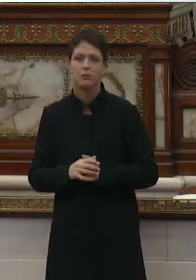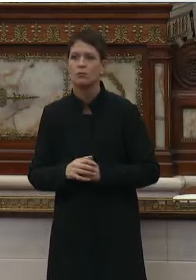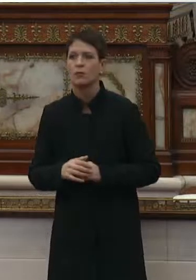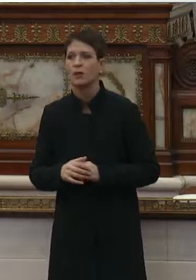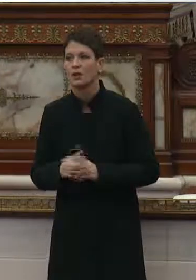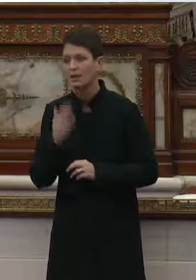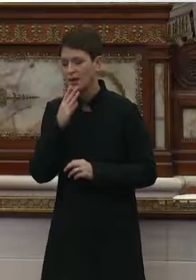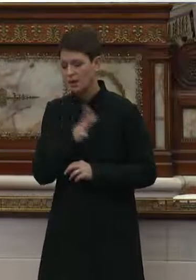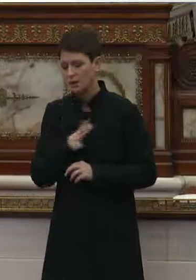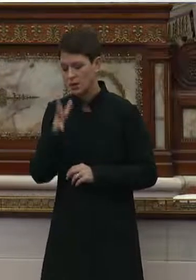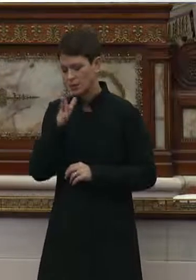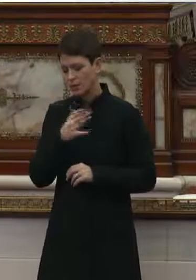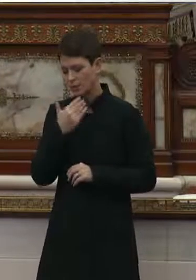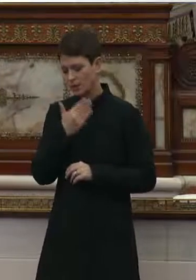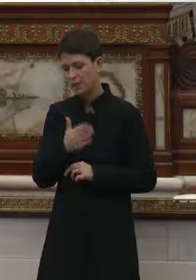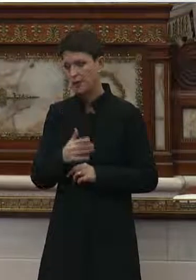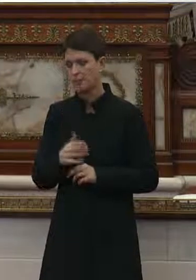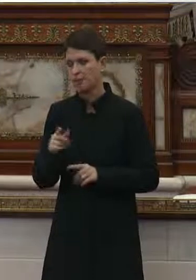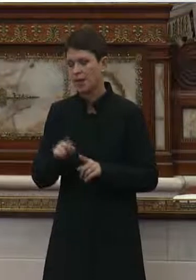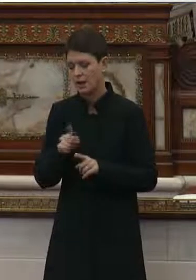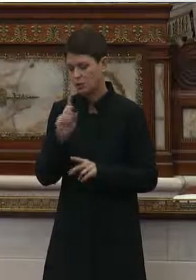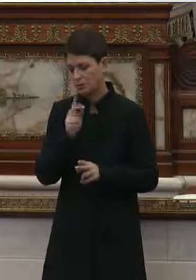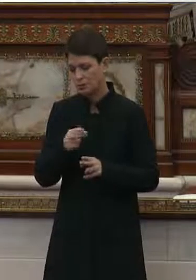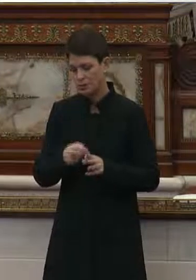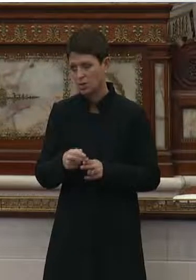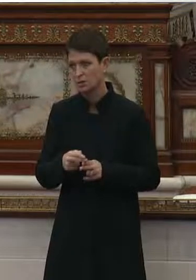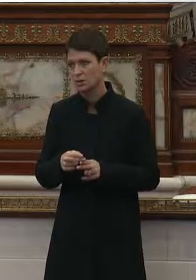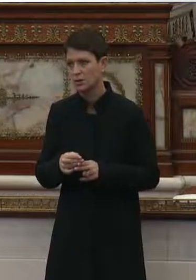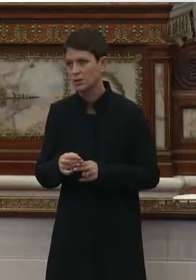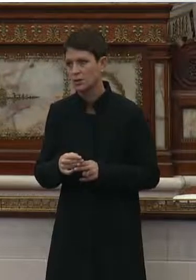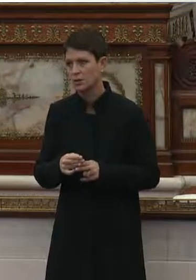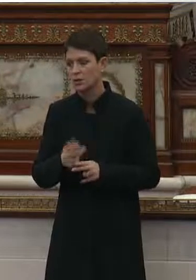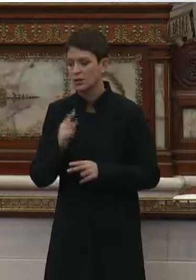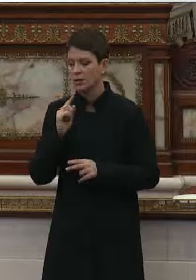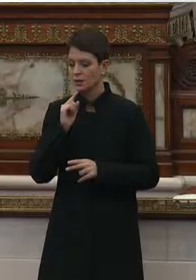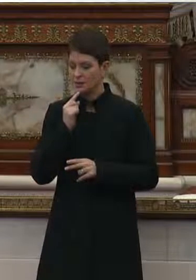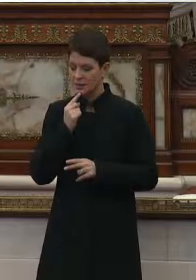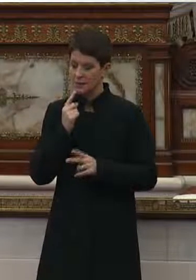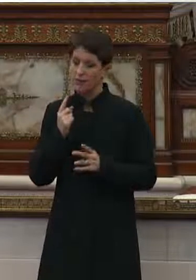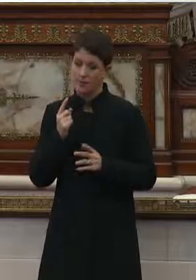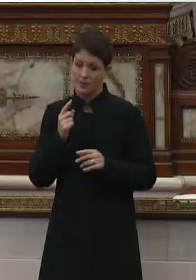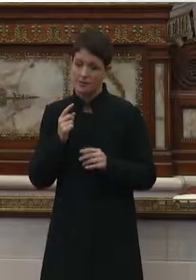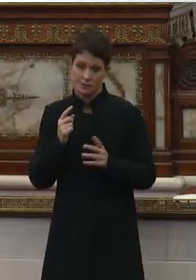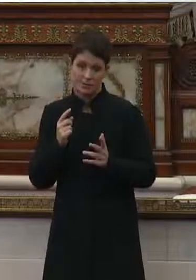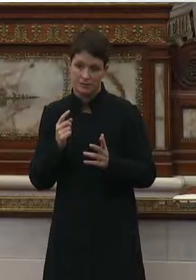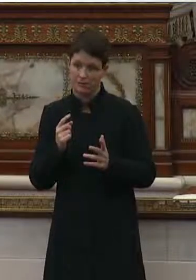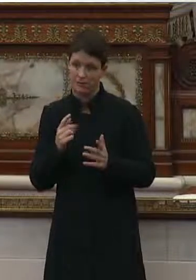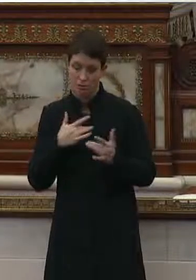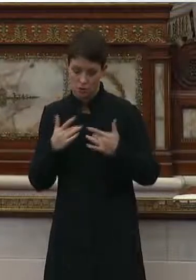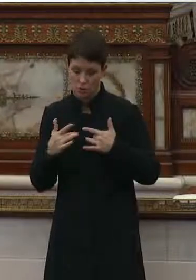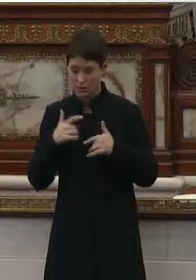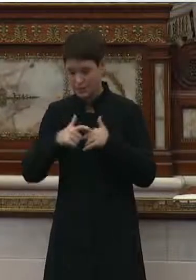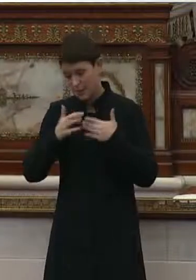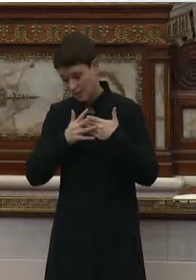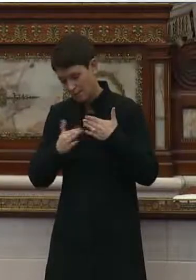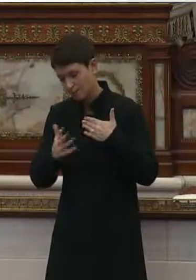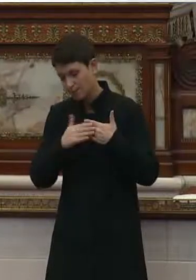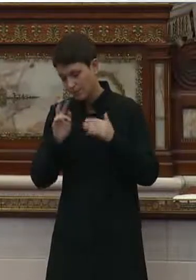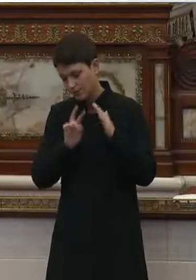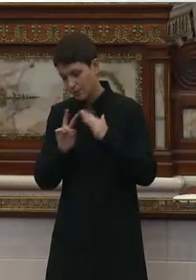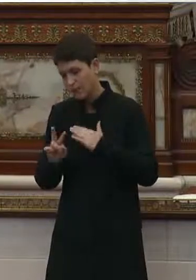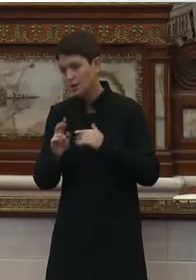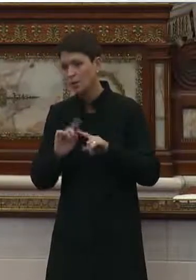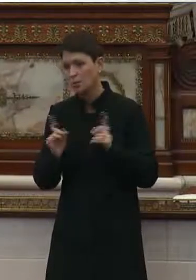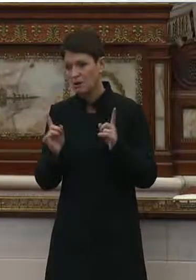Thank you, Councilwoman. And as you mentioned, there's some serious times ahead, but I think we're all in agreement. We're all going to do our